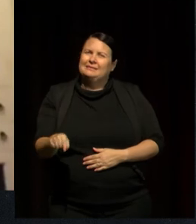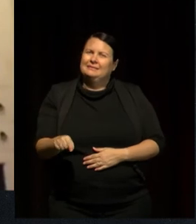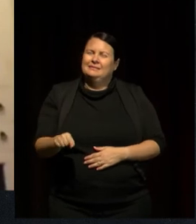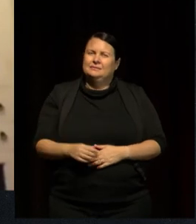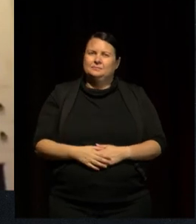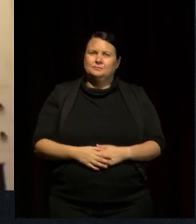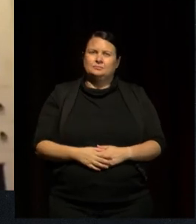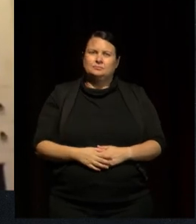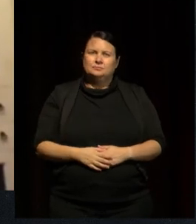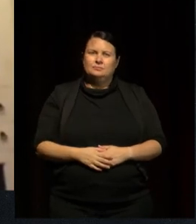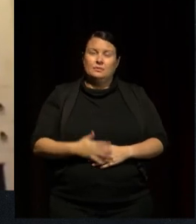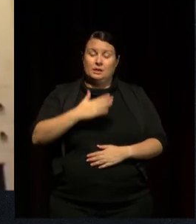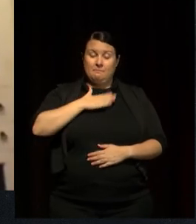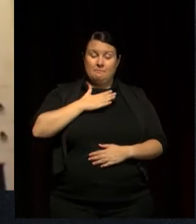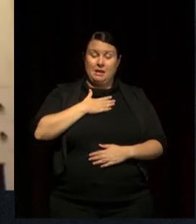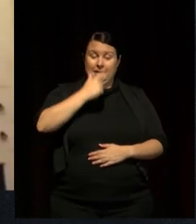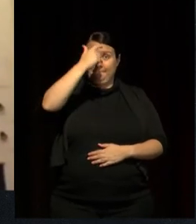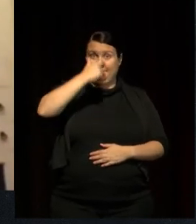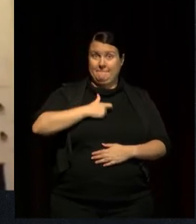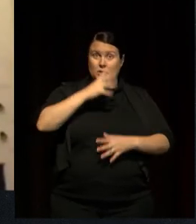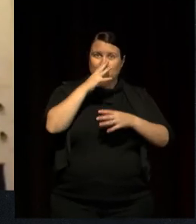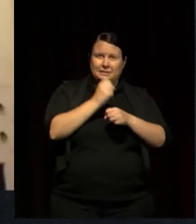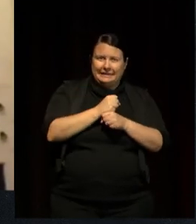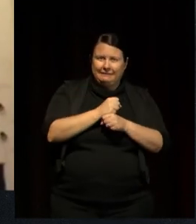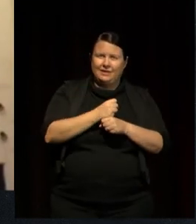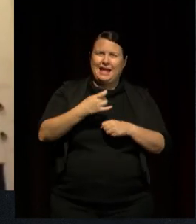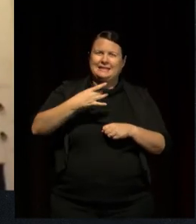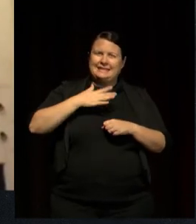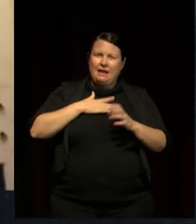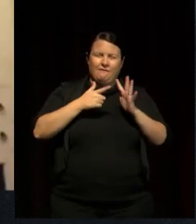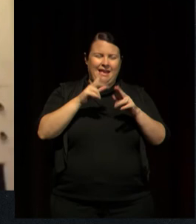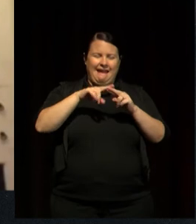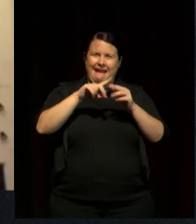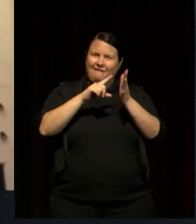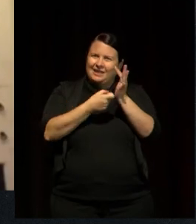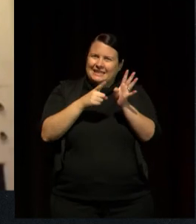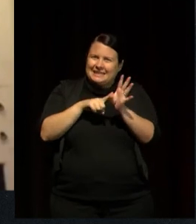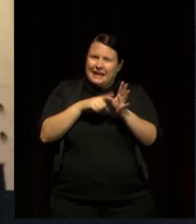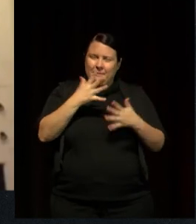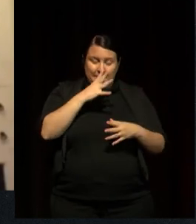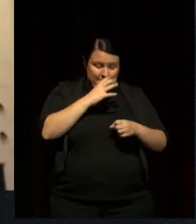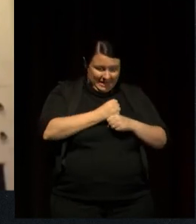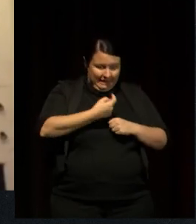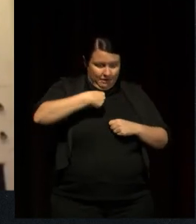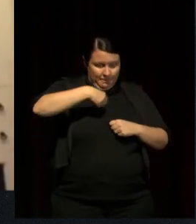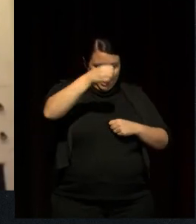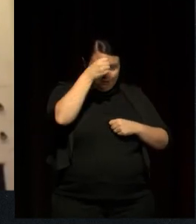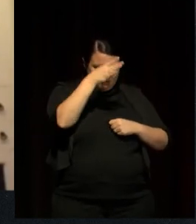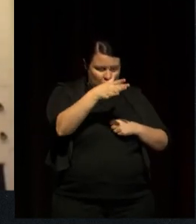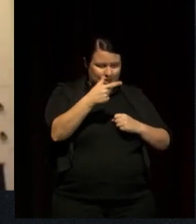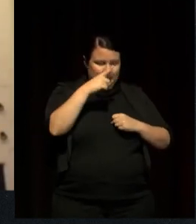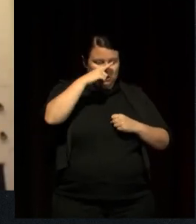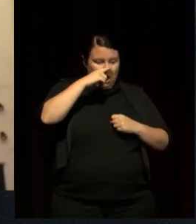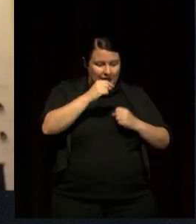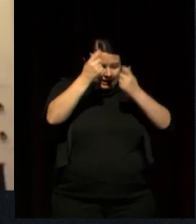terms of personal beliefs and what we call self-efficacy, the belief that you can translate the knowledge you have in a particular